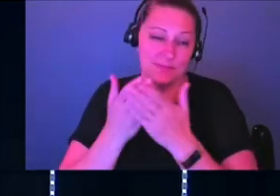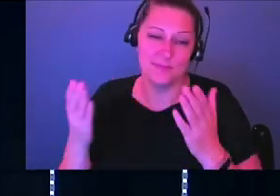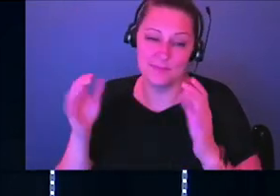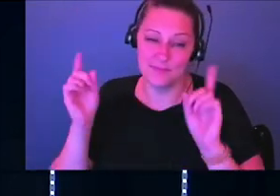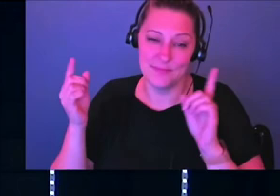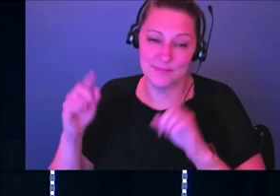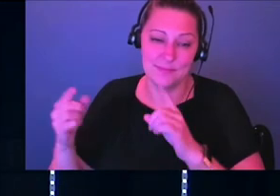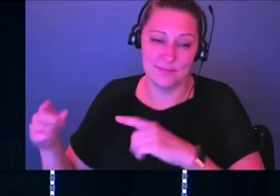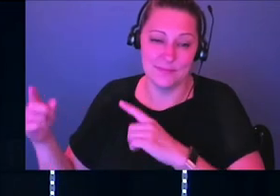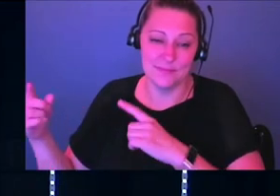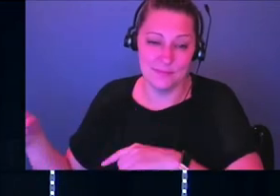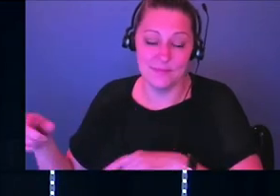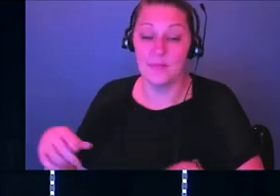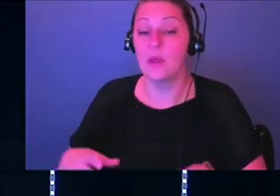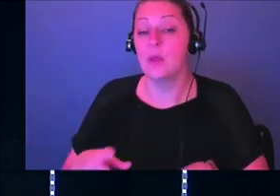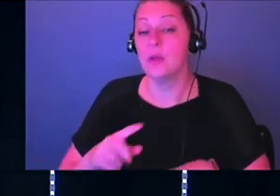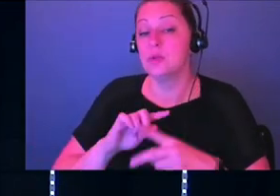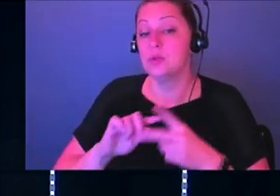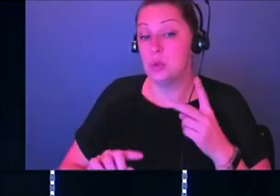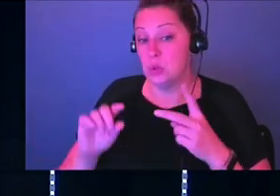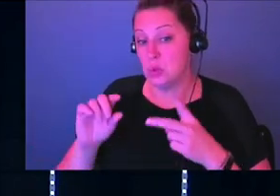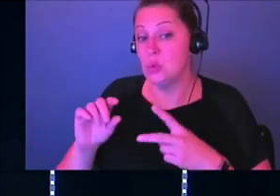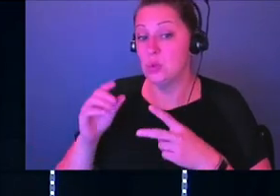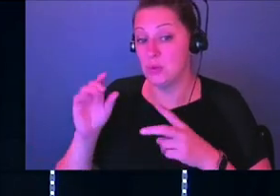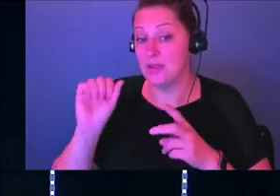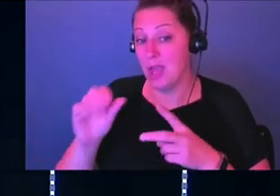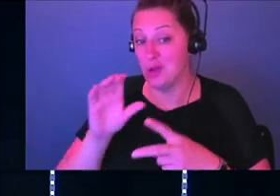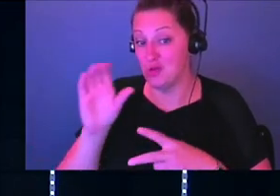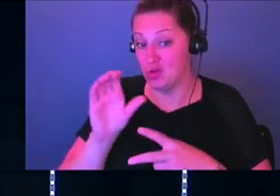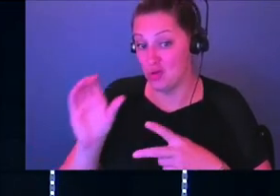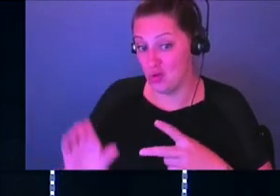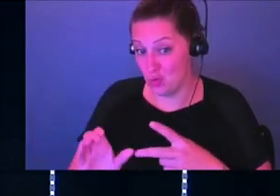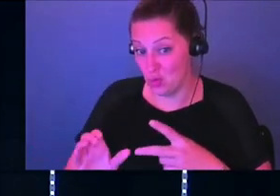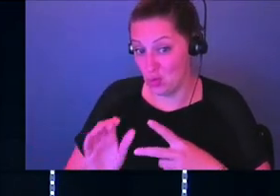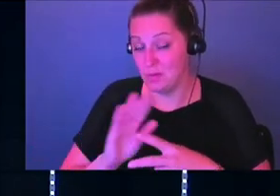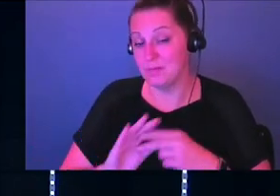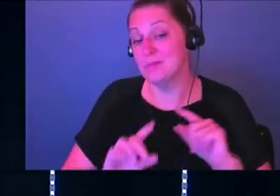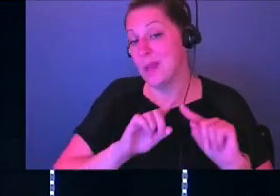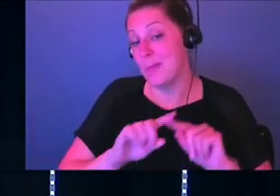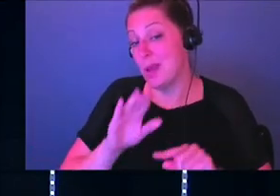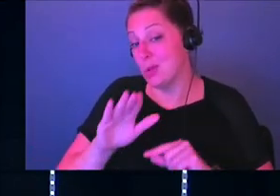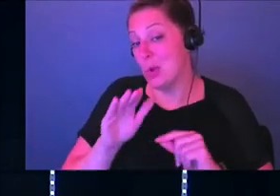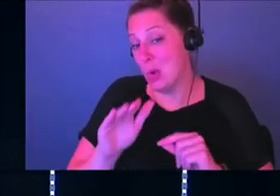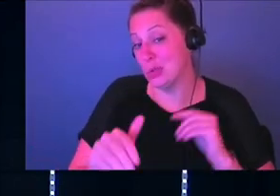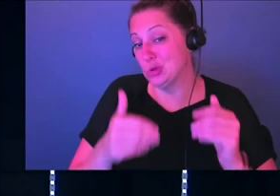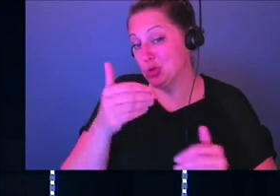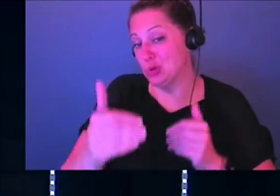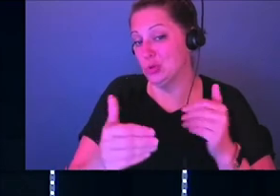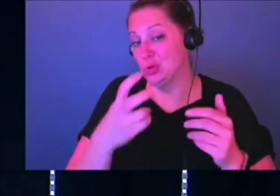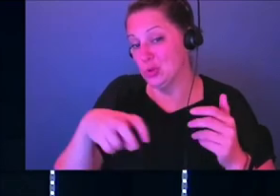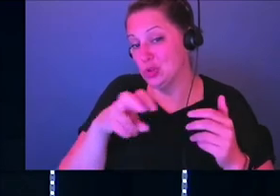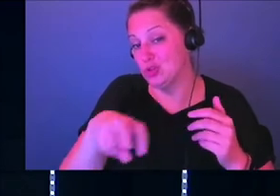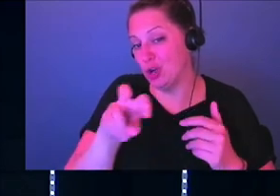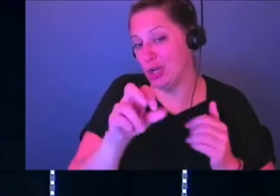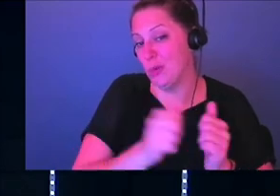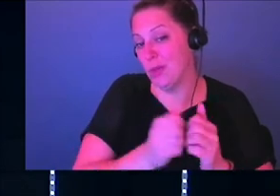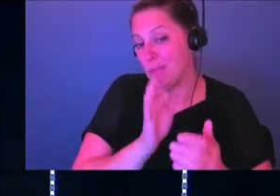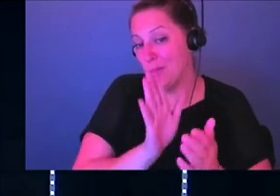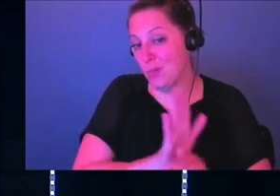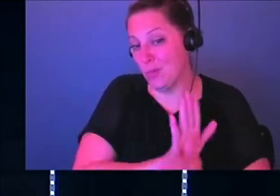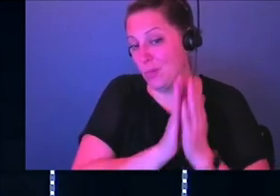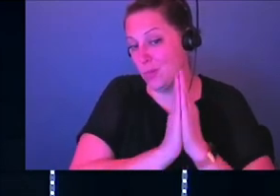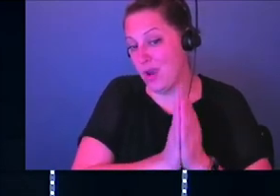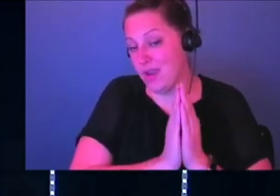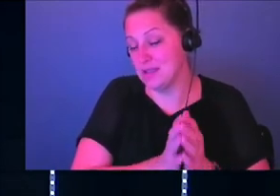okay? Two steps that I think we can take depending on where you're at when it comes to praise and giving God that glory. And so the first